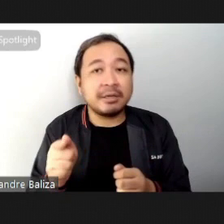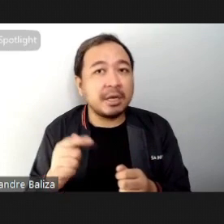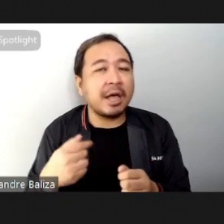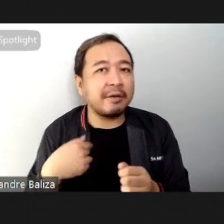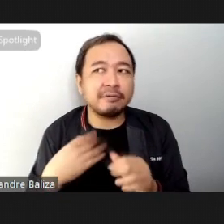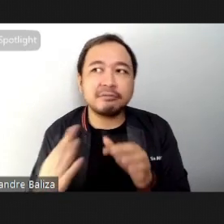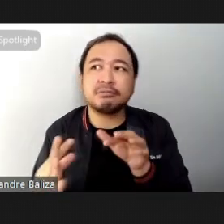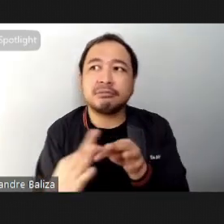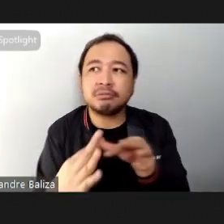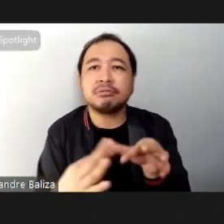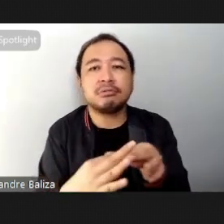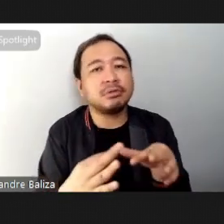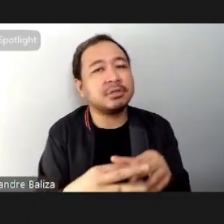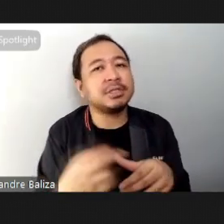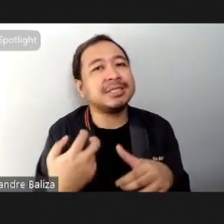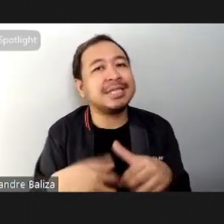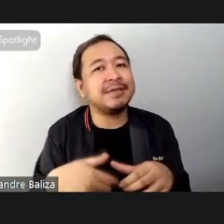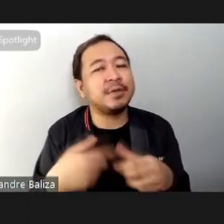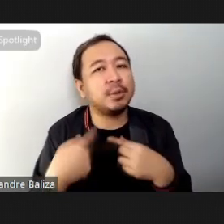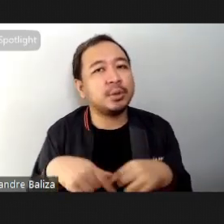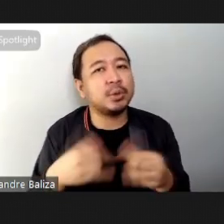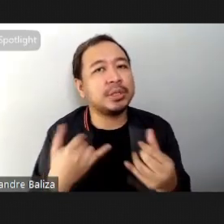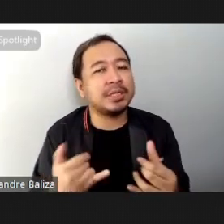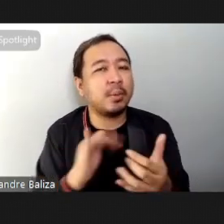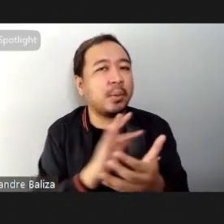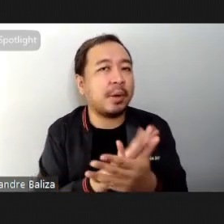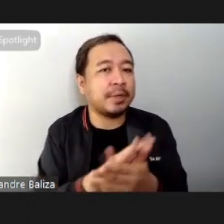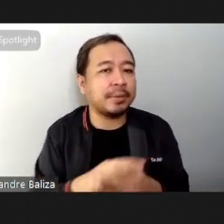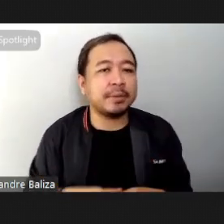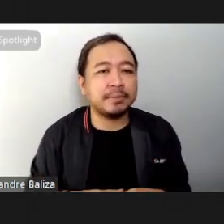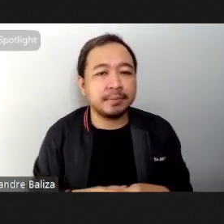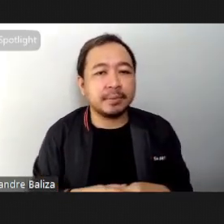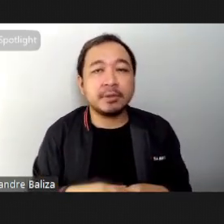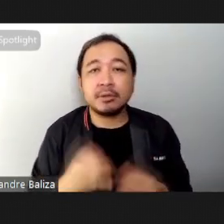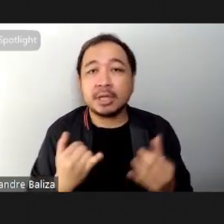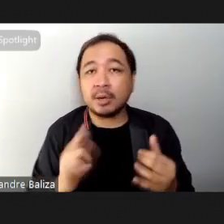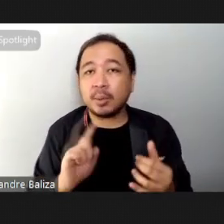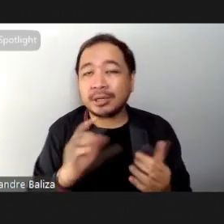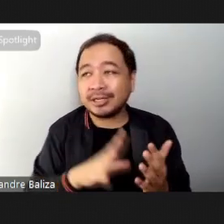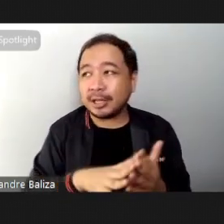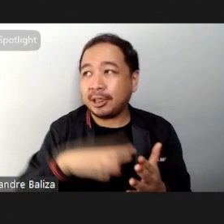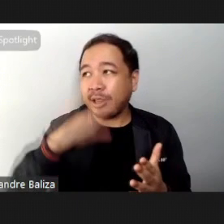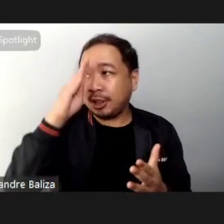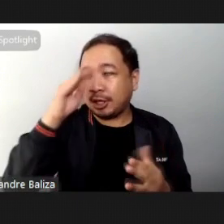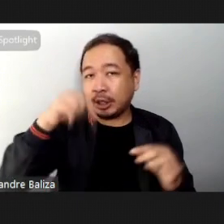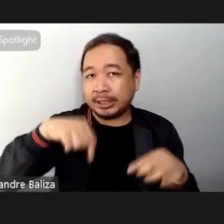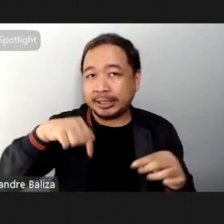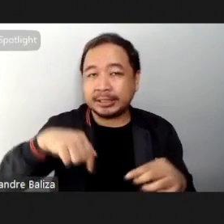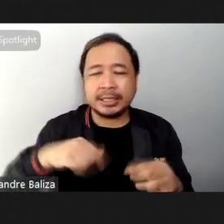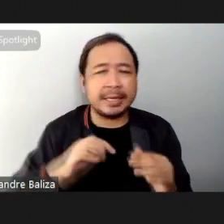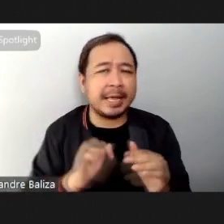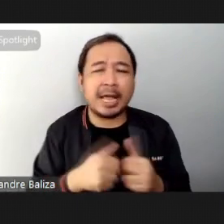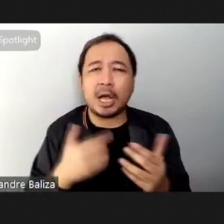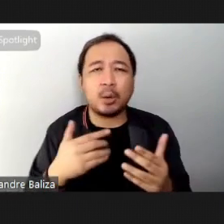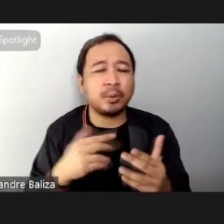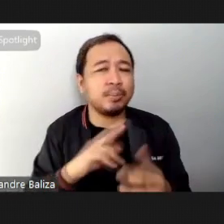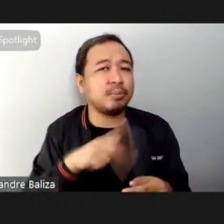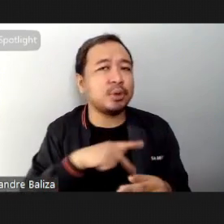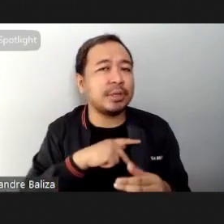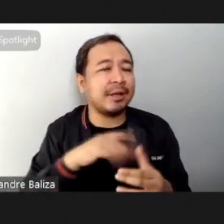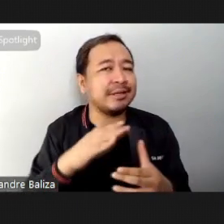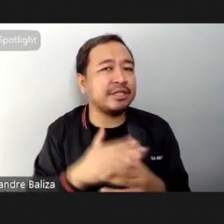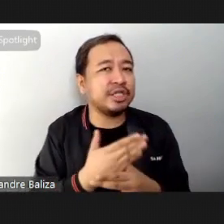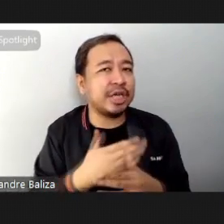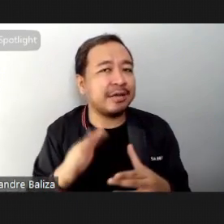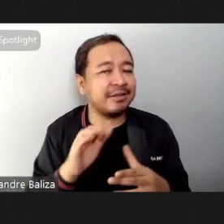difficult during this pandemic so finally what are some of my takeaways for this session how can we personally share this practice and